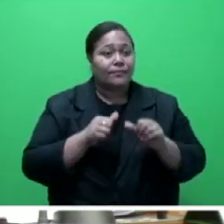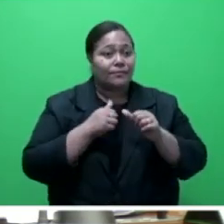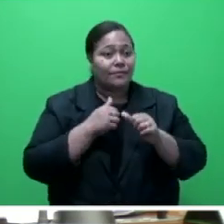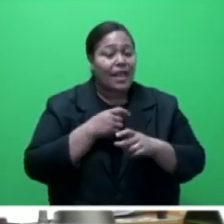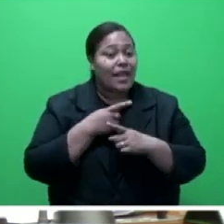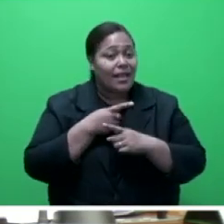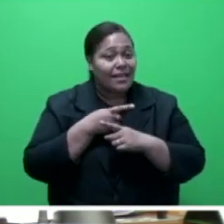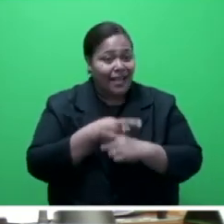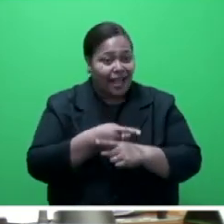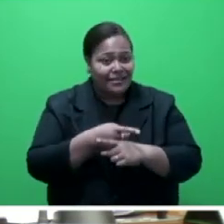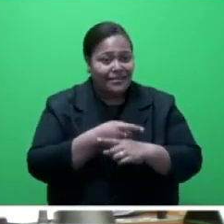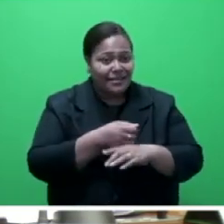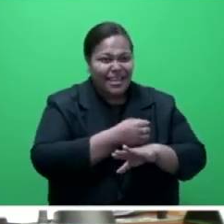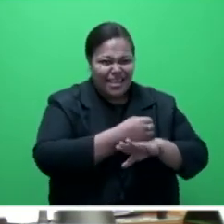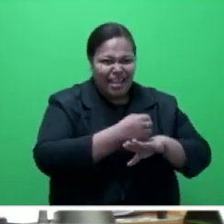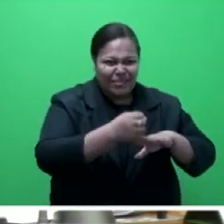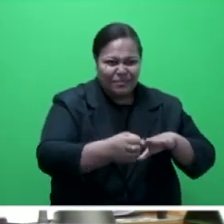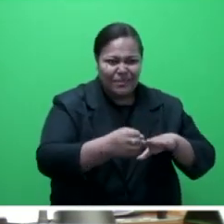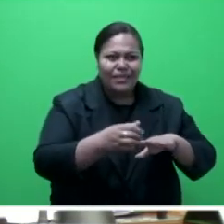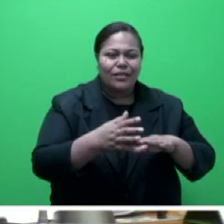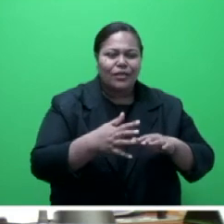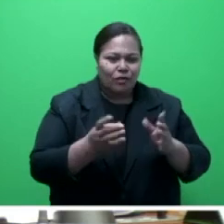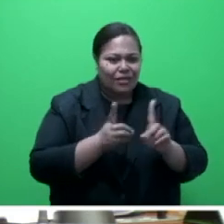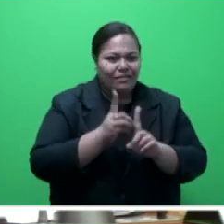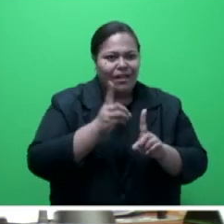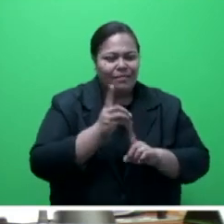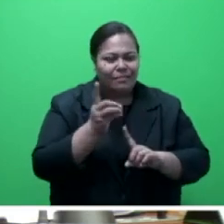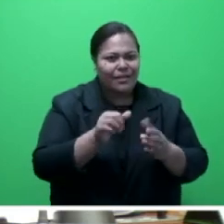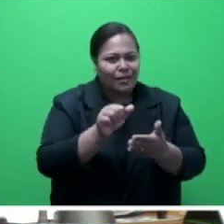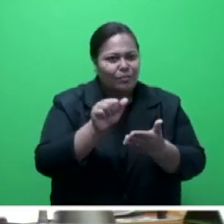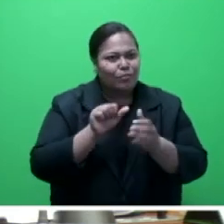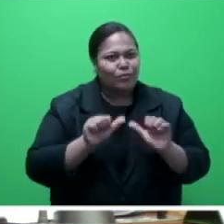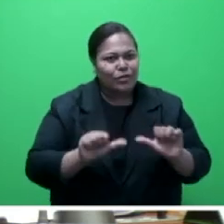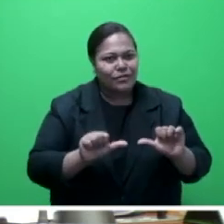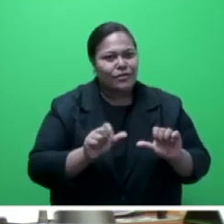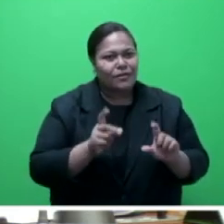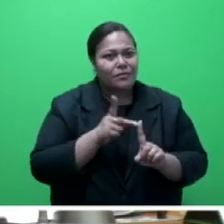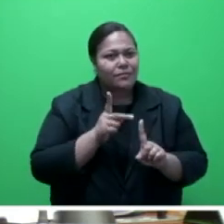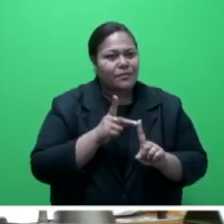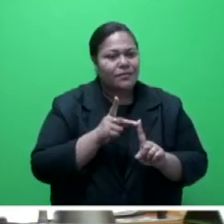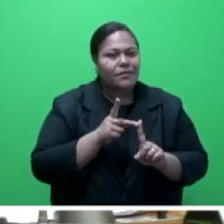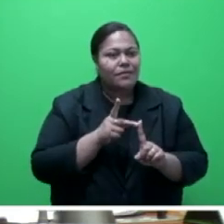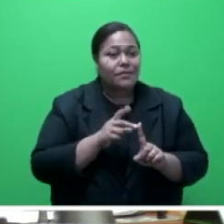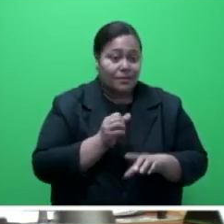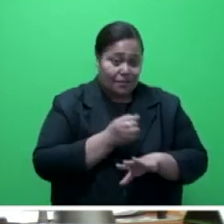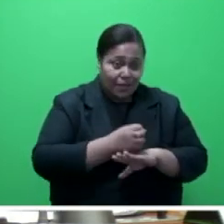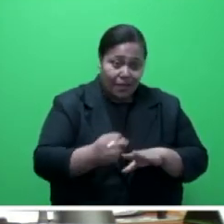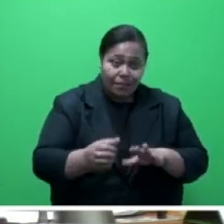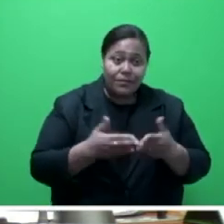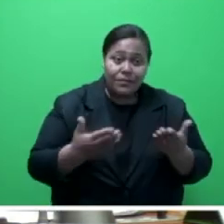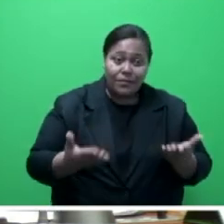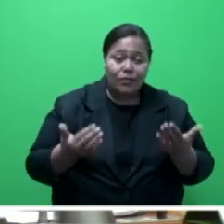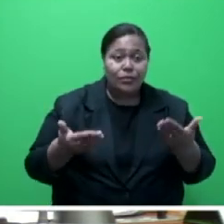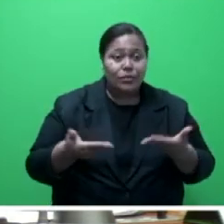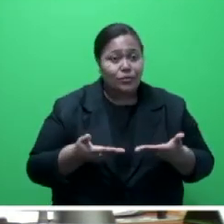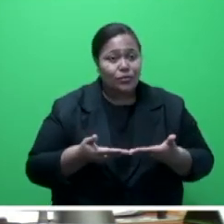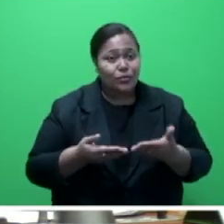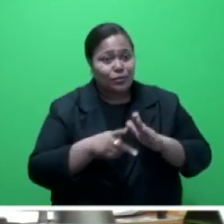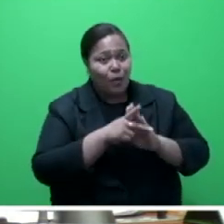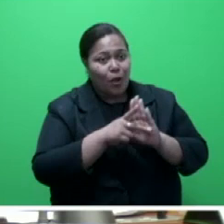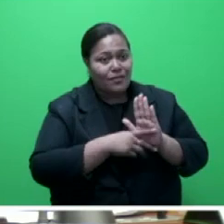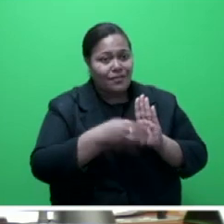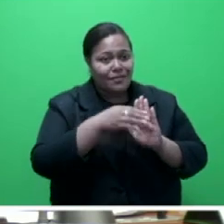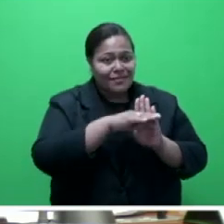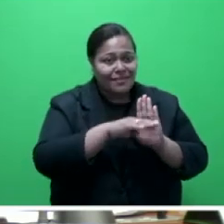tools for sustainable development and conservation purposes. Mr Speaker said, the government has introduced a number of policies that recognize